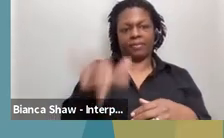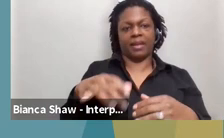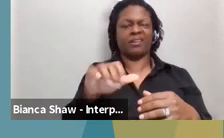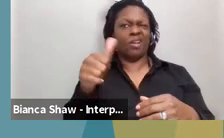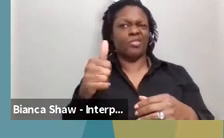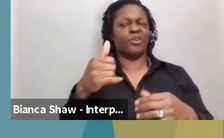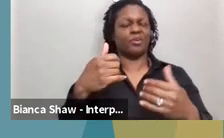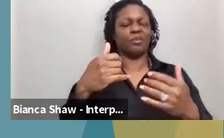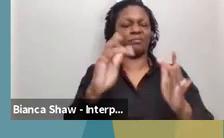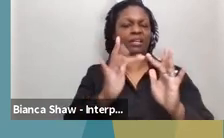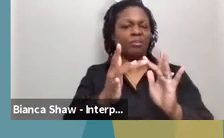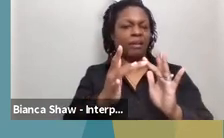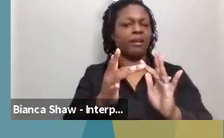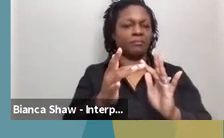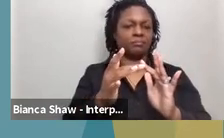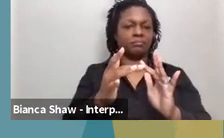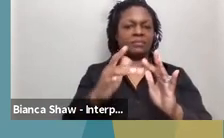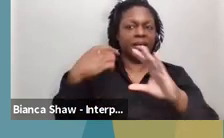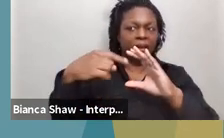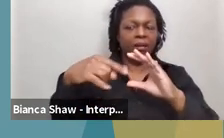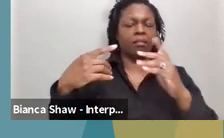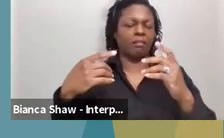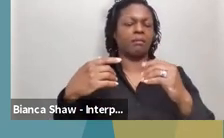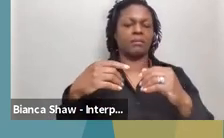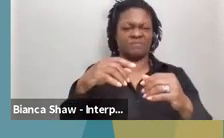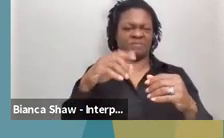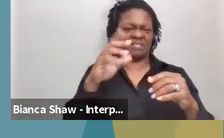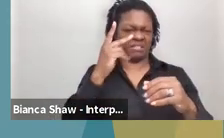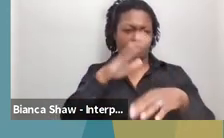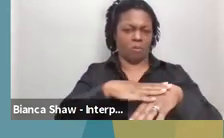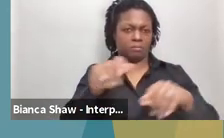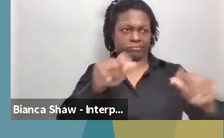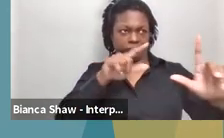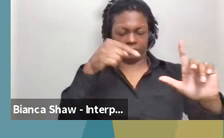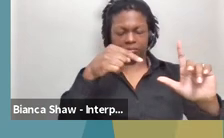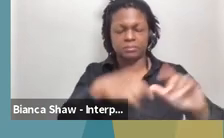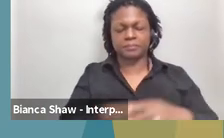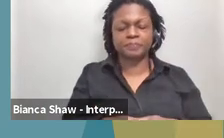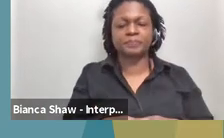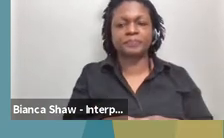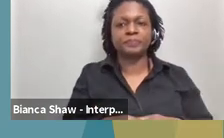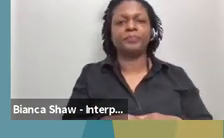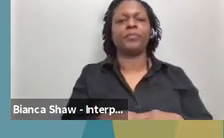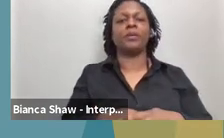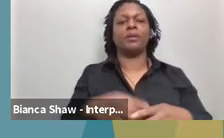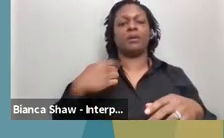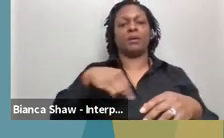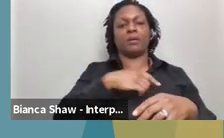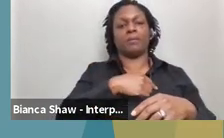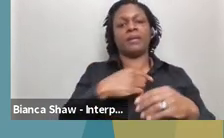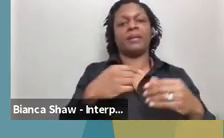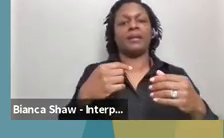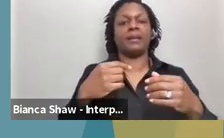So some of the changes within the Louisiana Commission for the Deaf, uh, were mainly, uh, regarding, uh, facilitation, uh, of communication